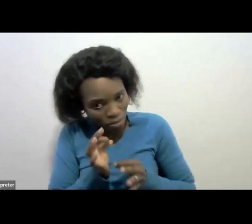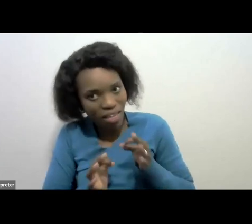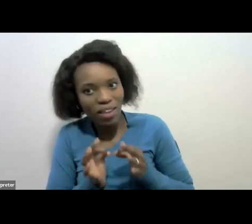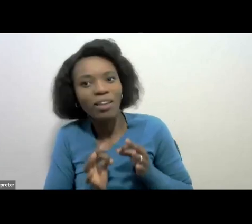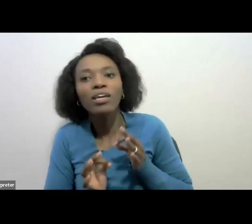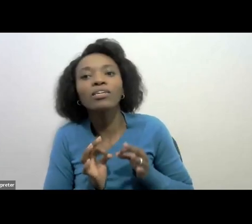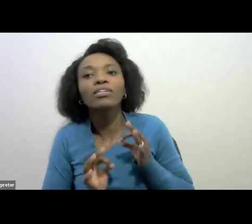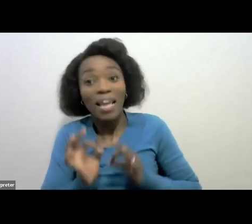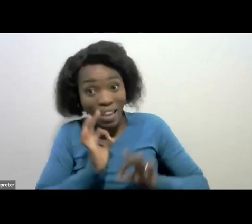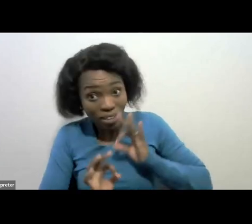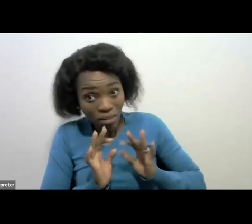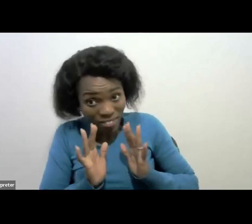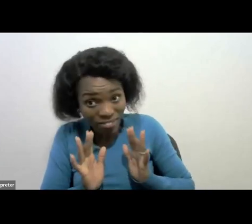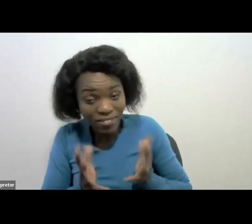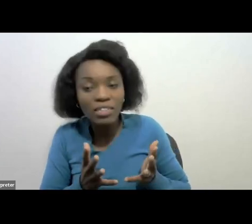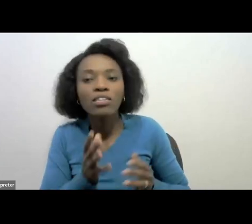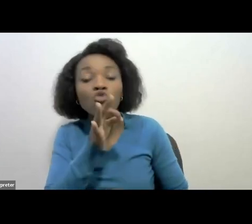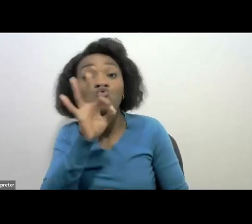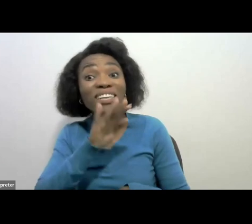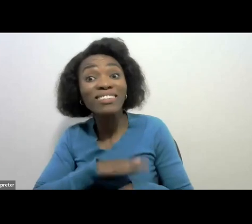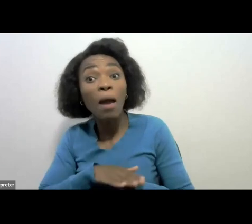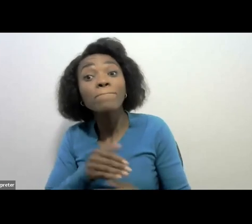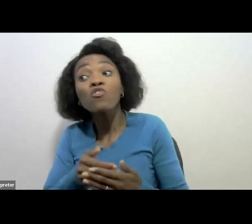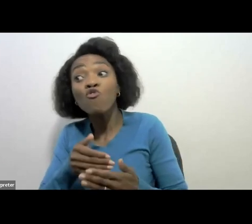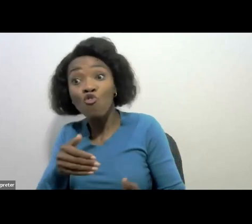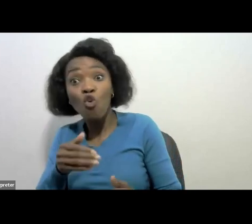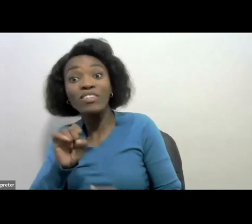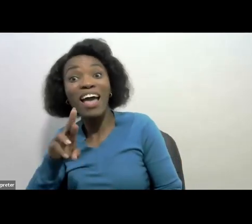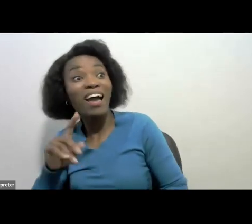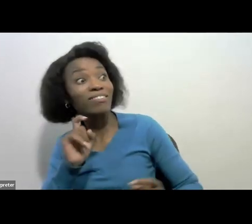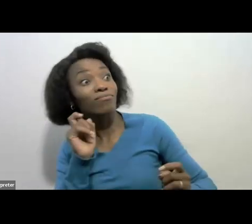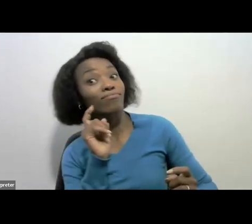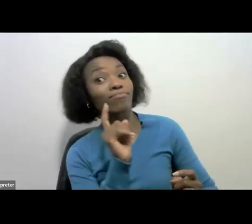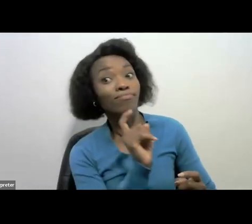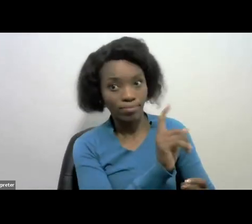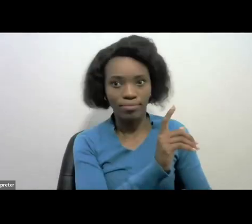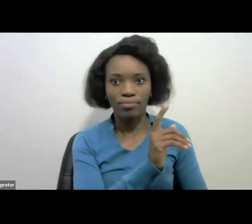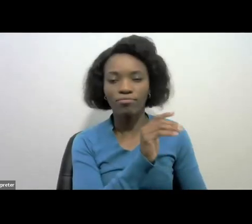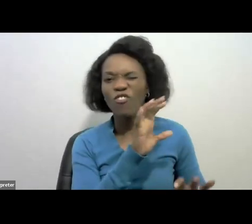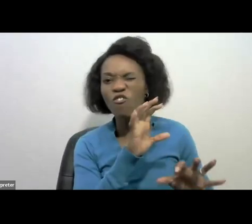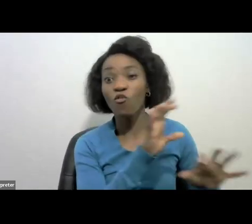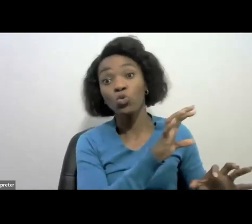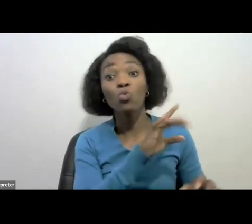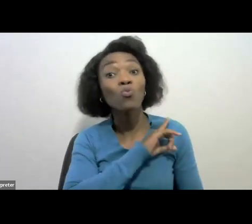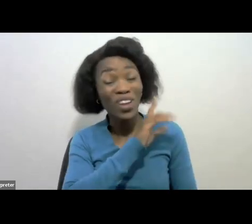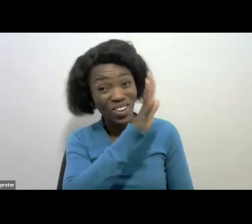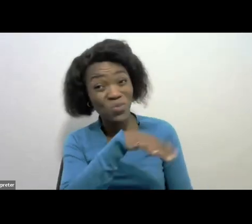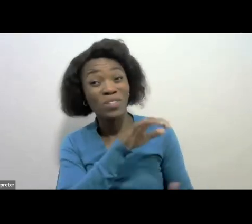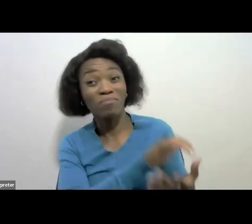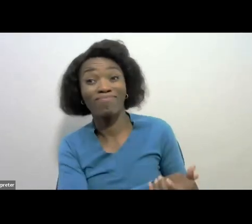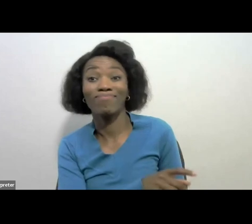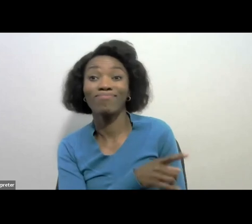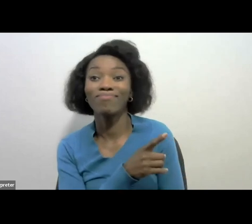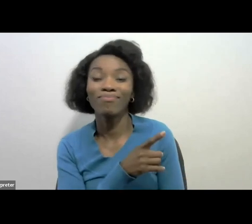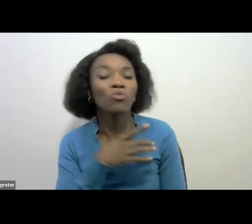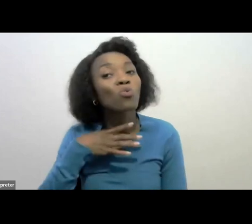time is before enforcement catches with you because they do catch you and